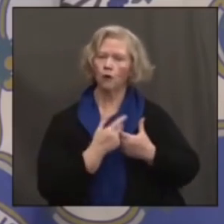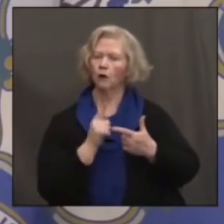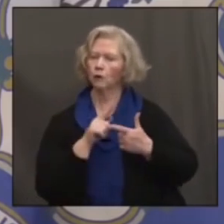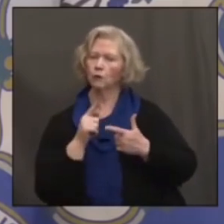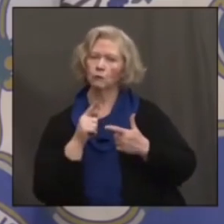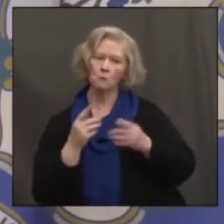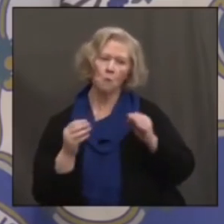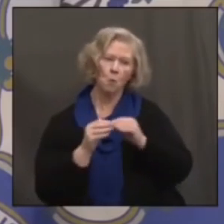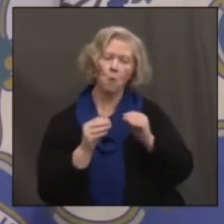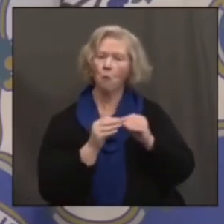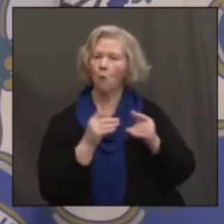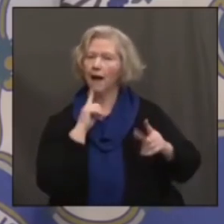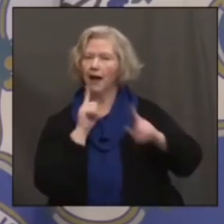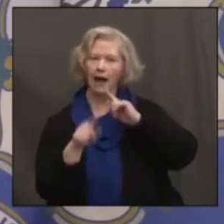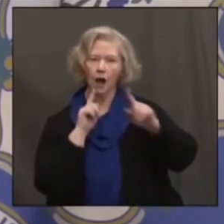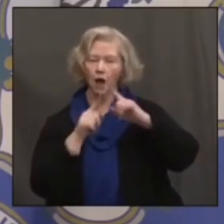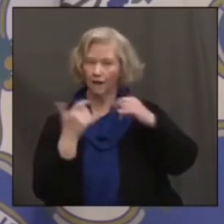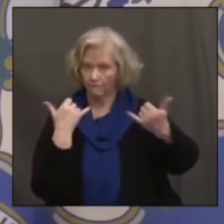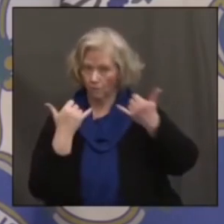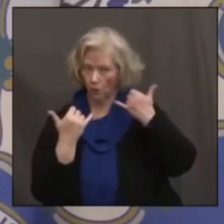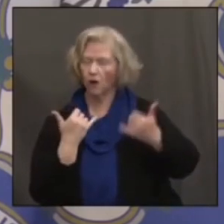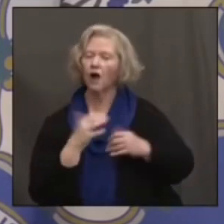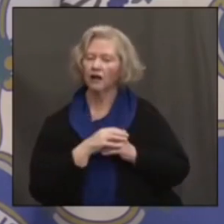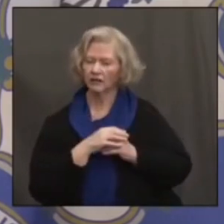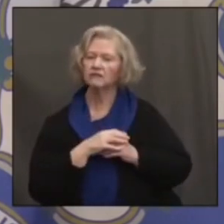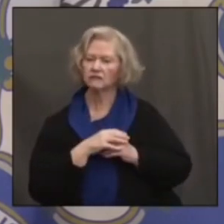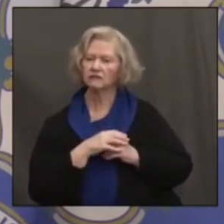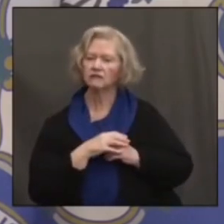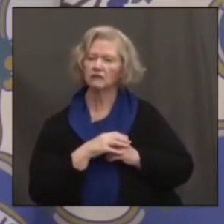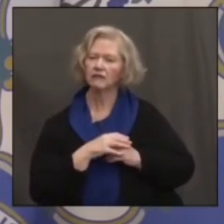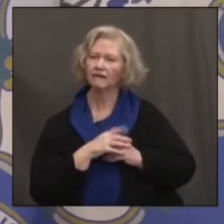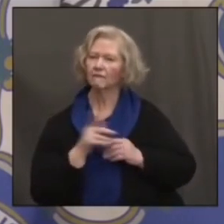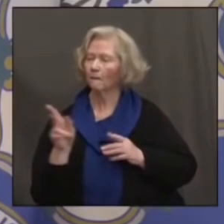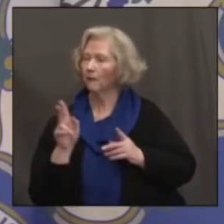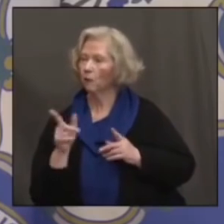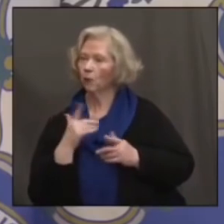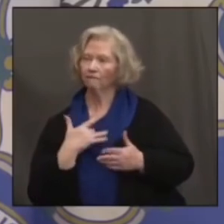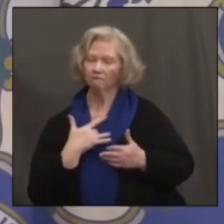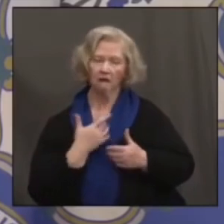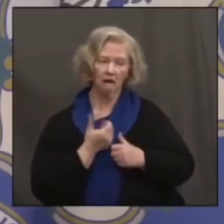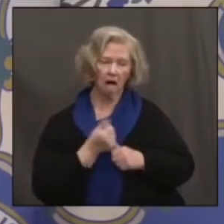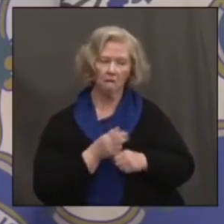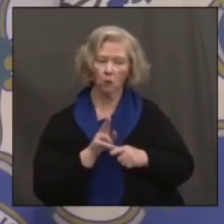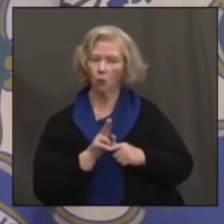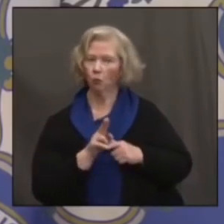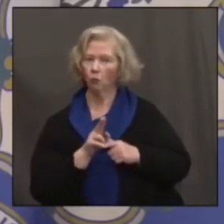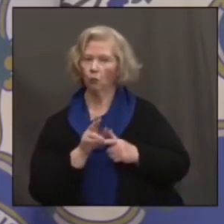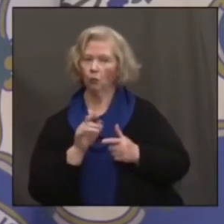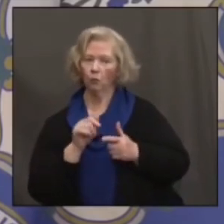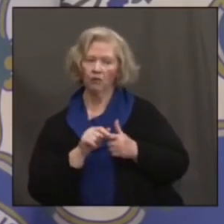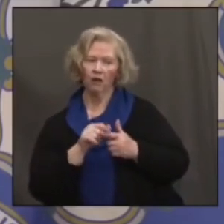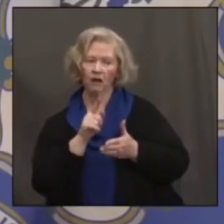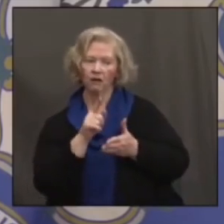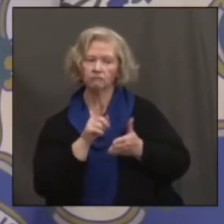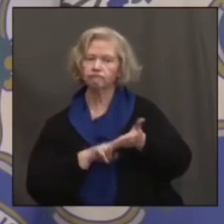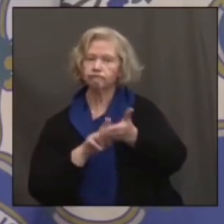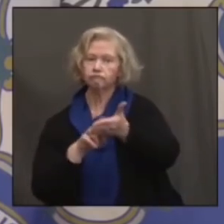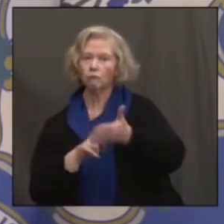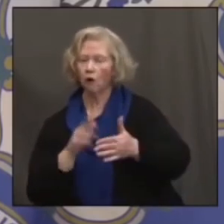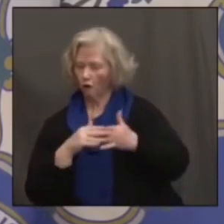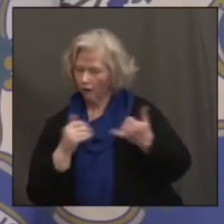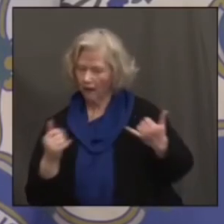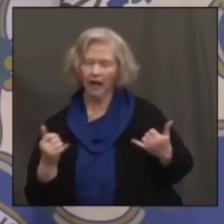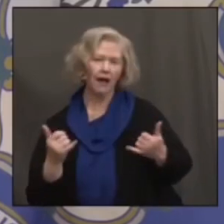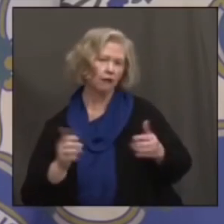bandwidth for those who are feeling confident doing all this online. I know our pharma partners and fairly qualified health